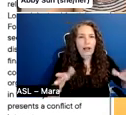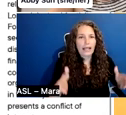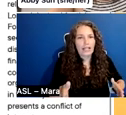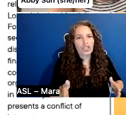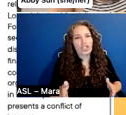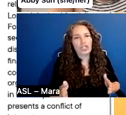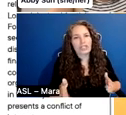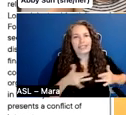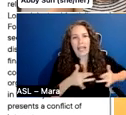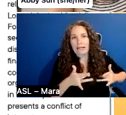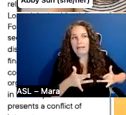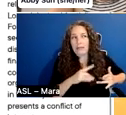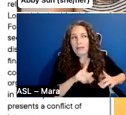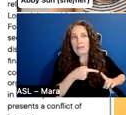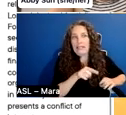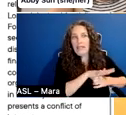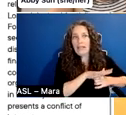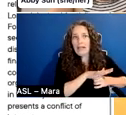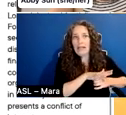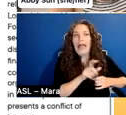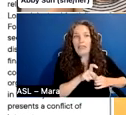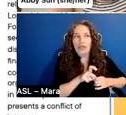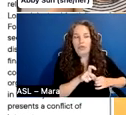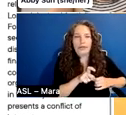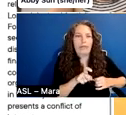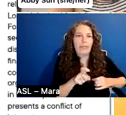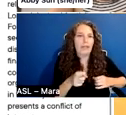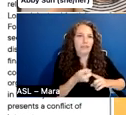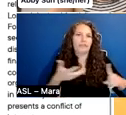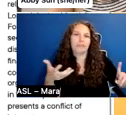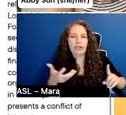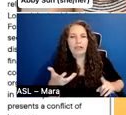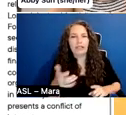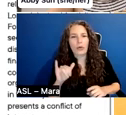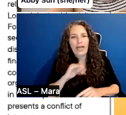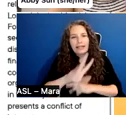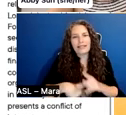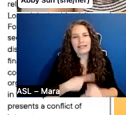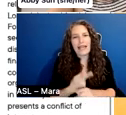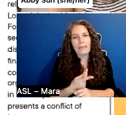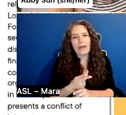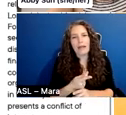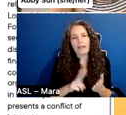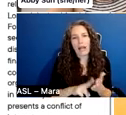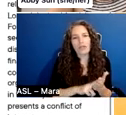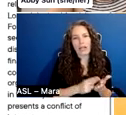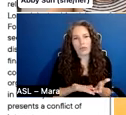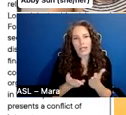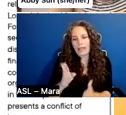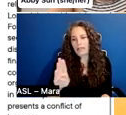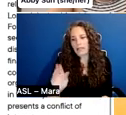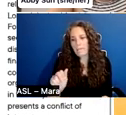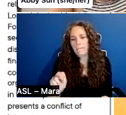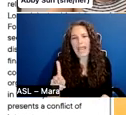And you can take that deal to a bank and get a business loan um, assuming that you're going to have